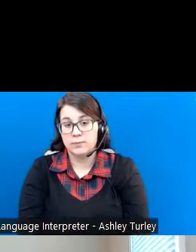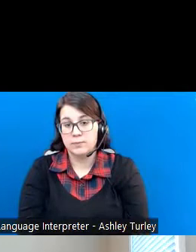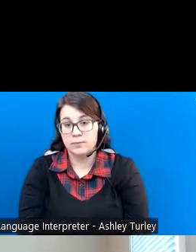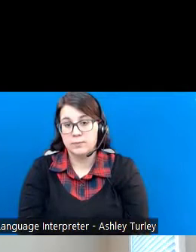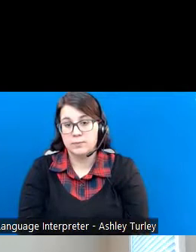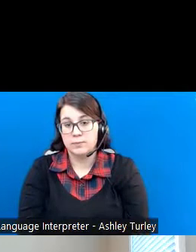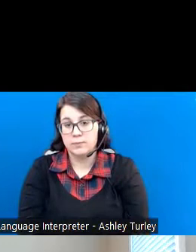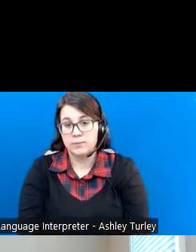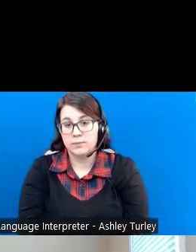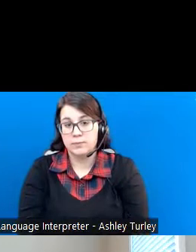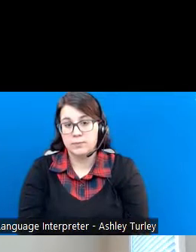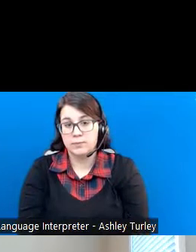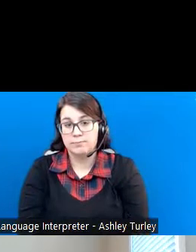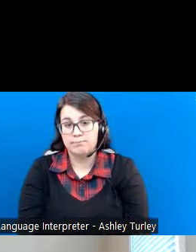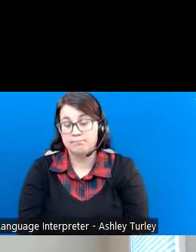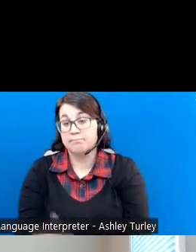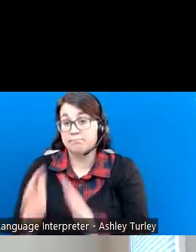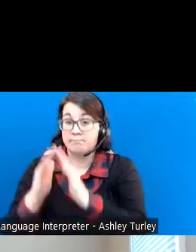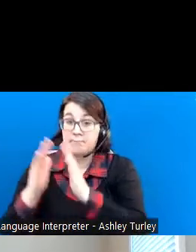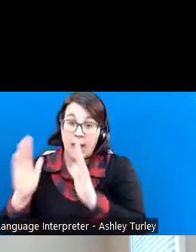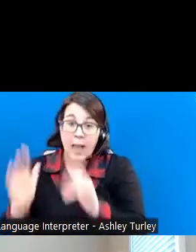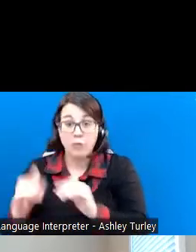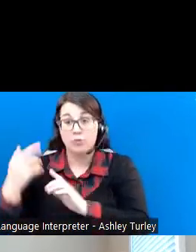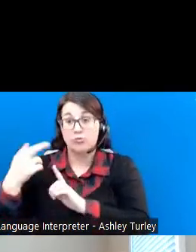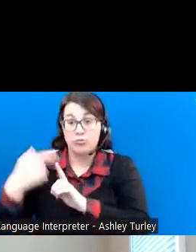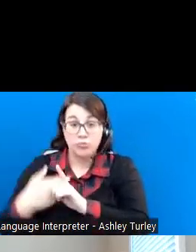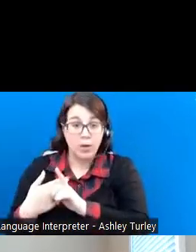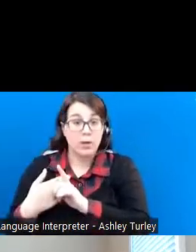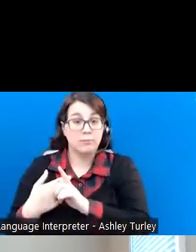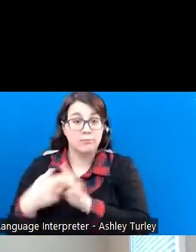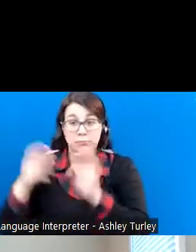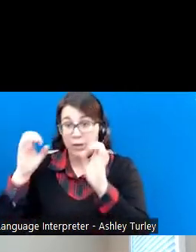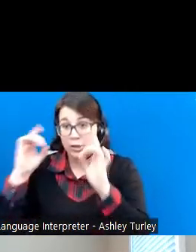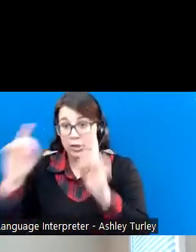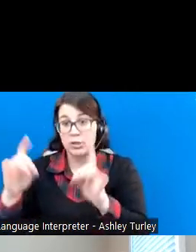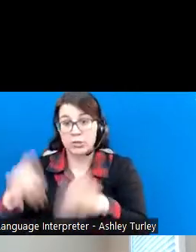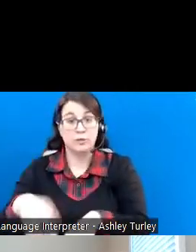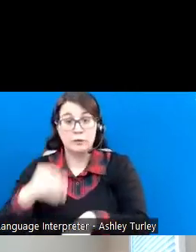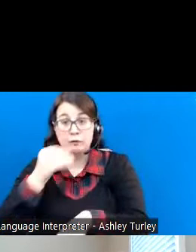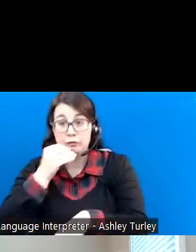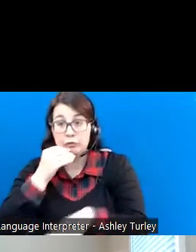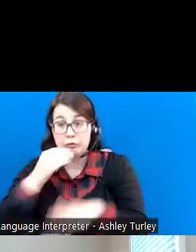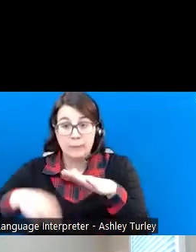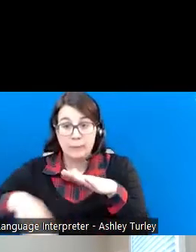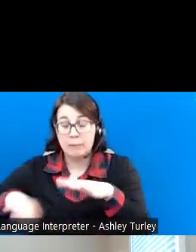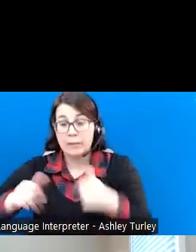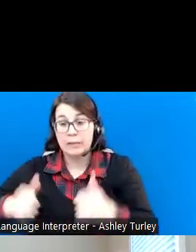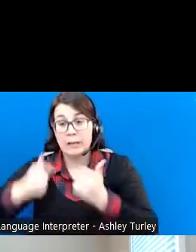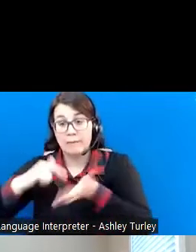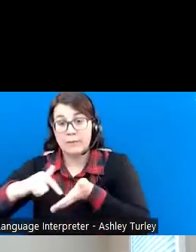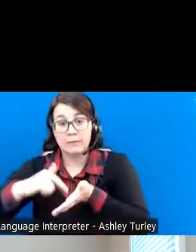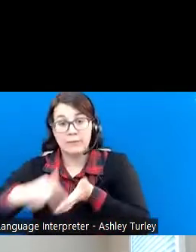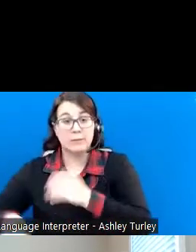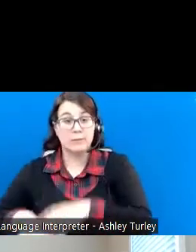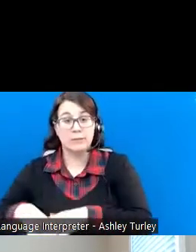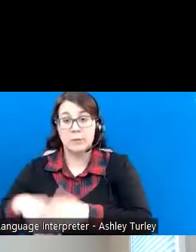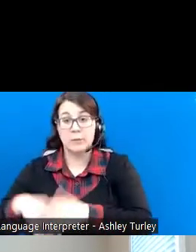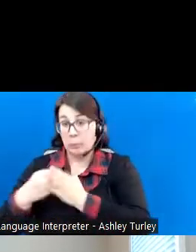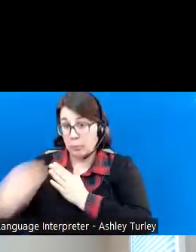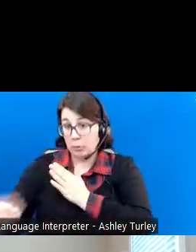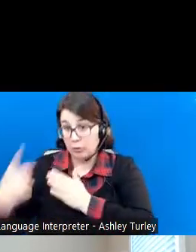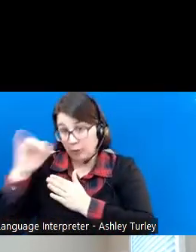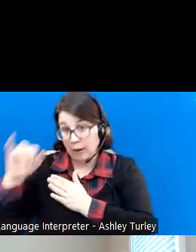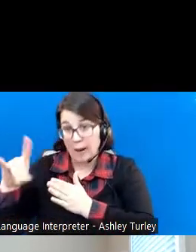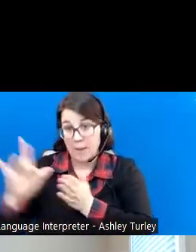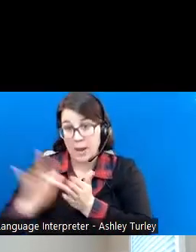housing rent, education, food, basic living expenses, the purchase of an iPad for child with autism for assistive